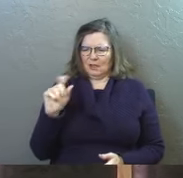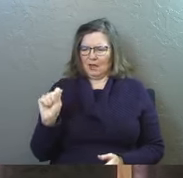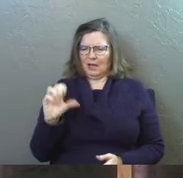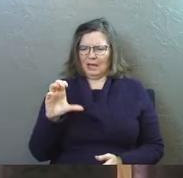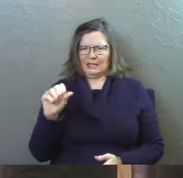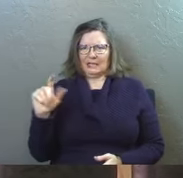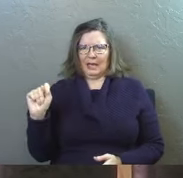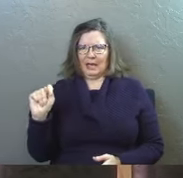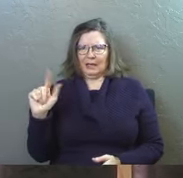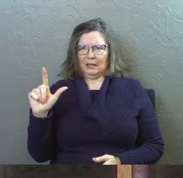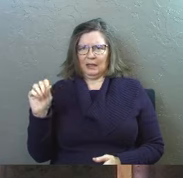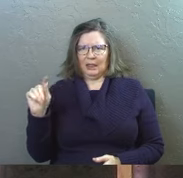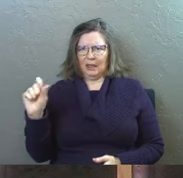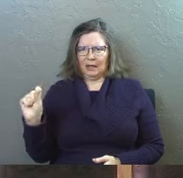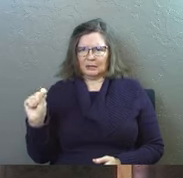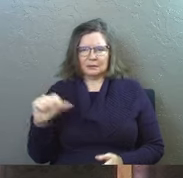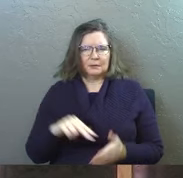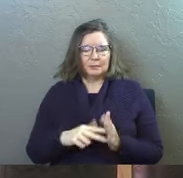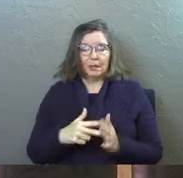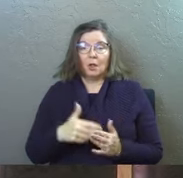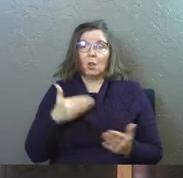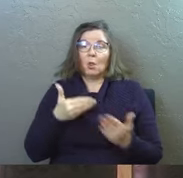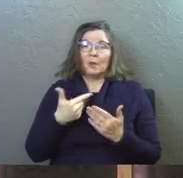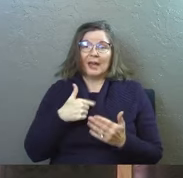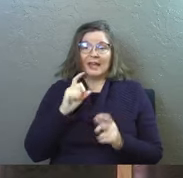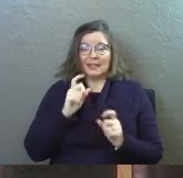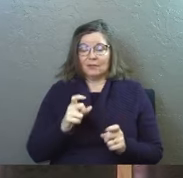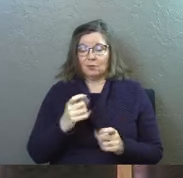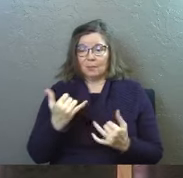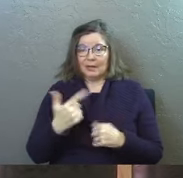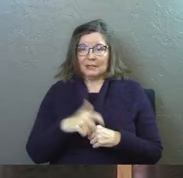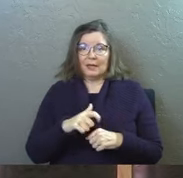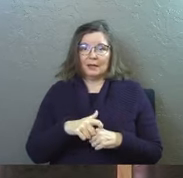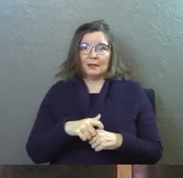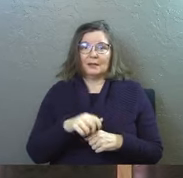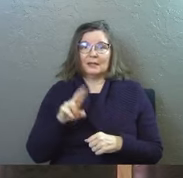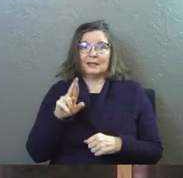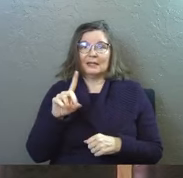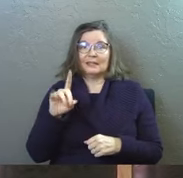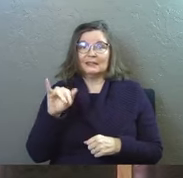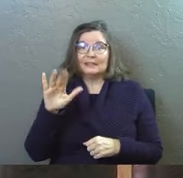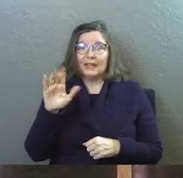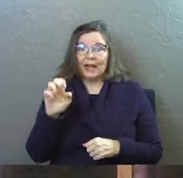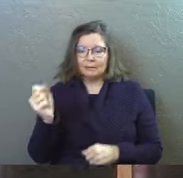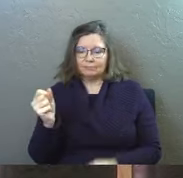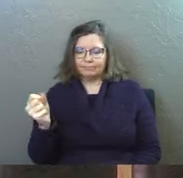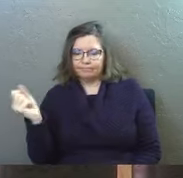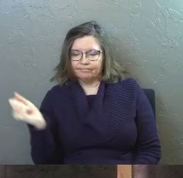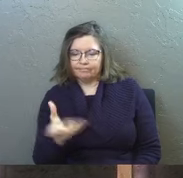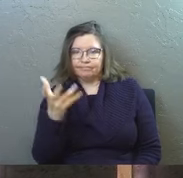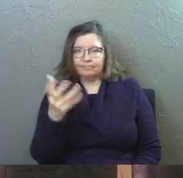the phrase cast lots the closest thing I can give you in modern times is they rolled the dice